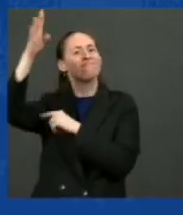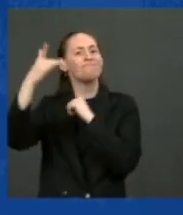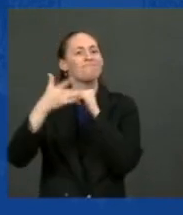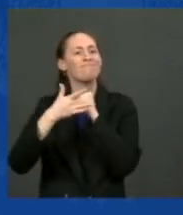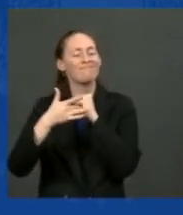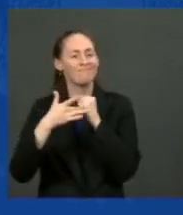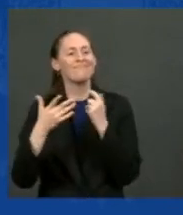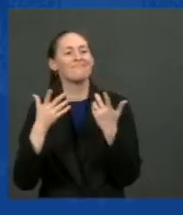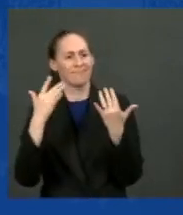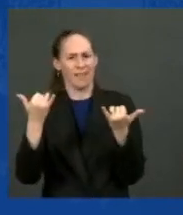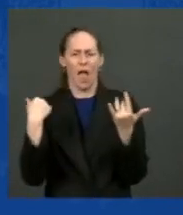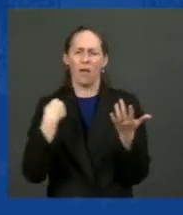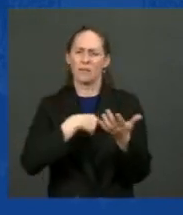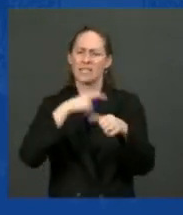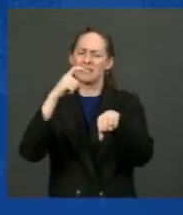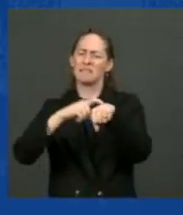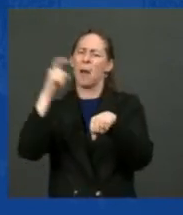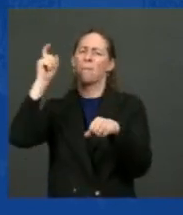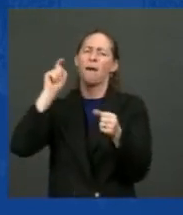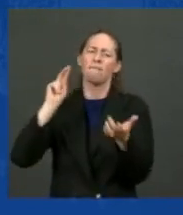of economic competition.